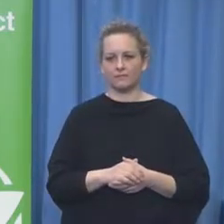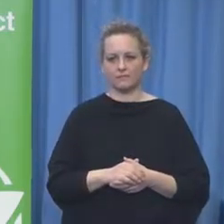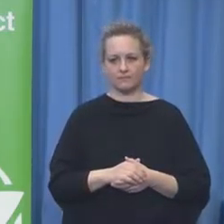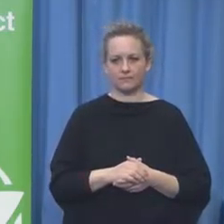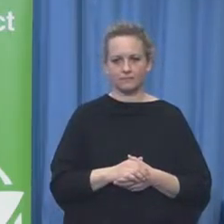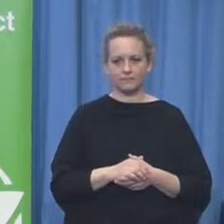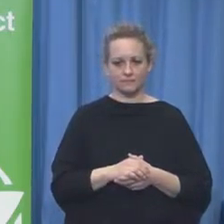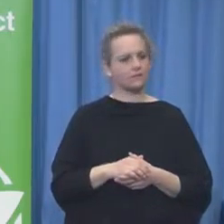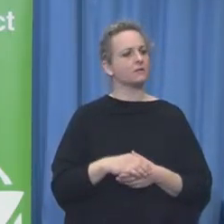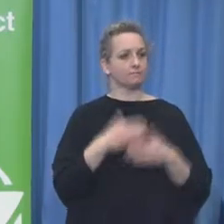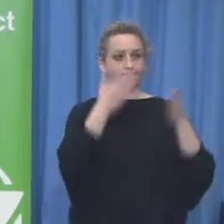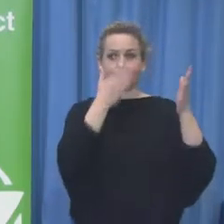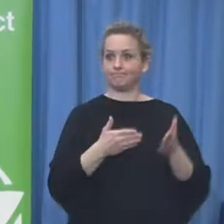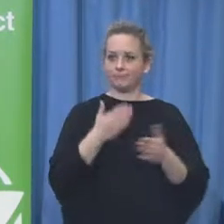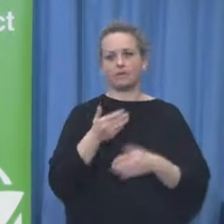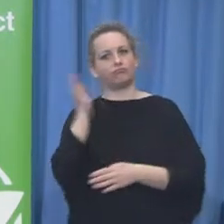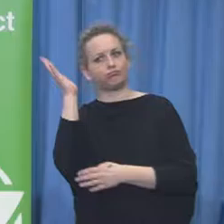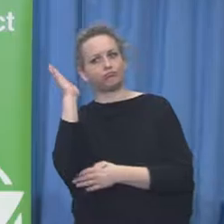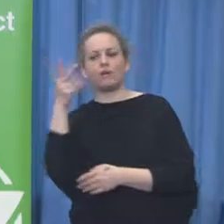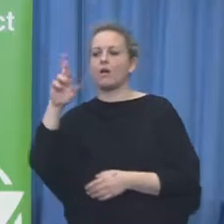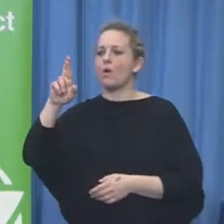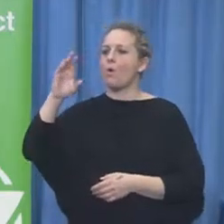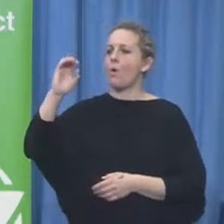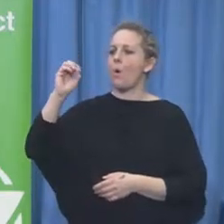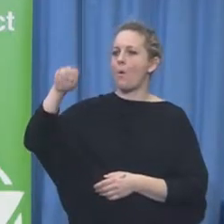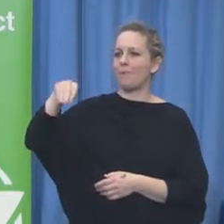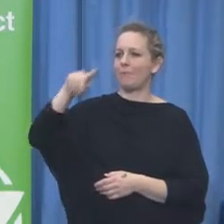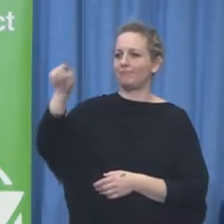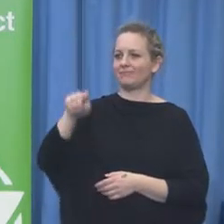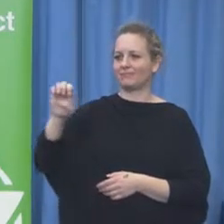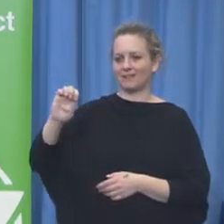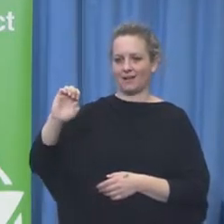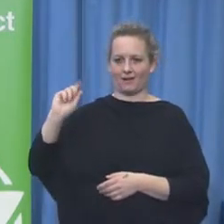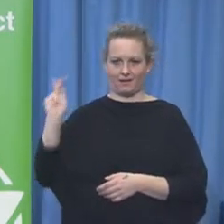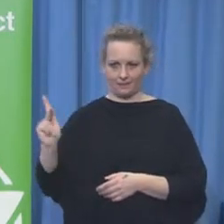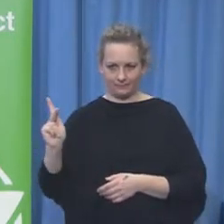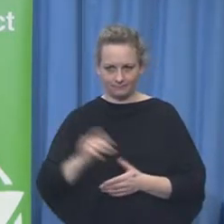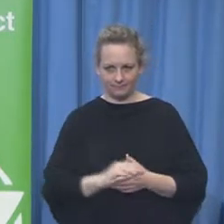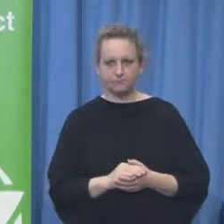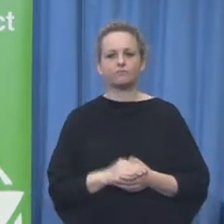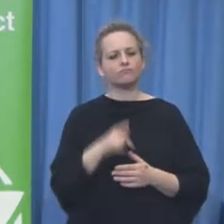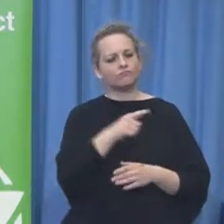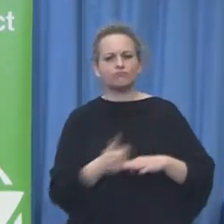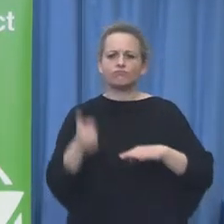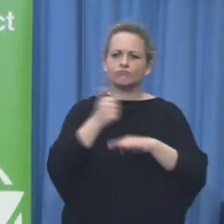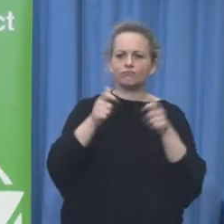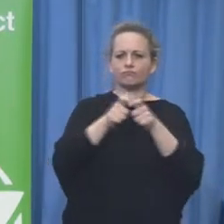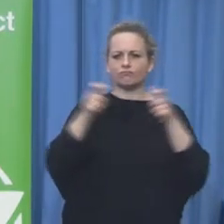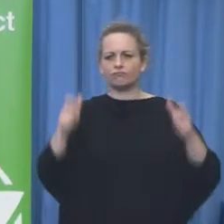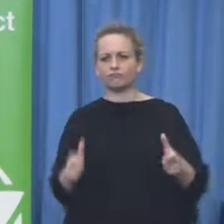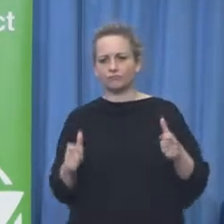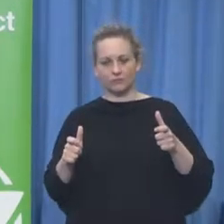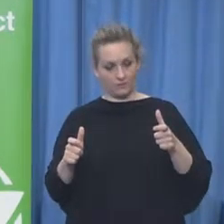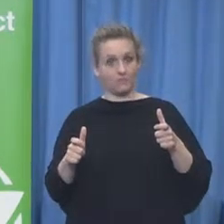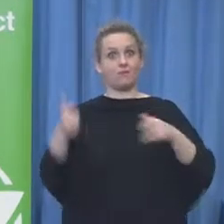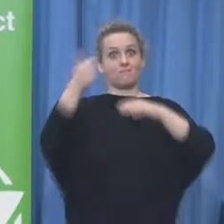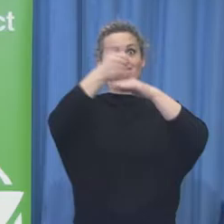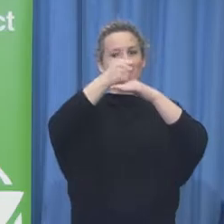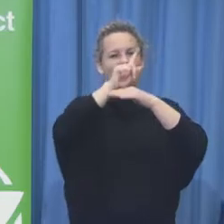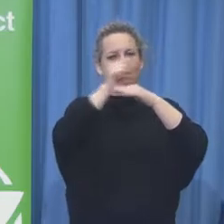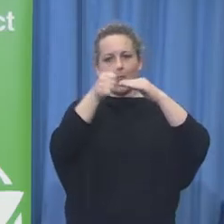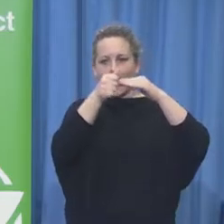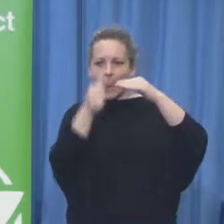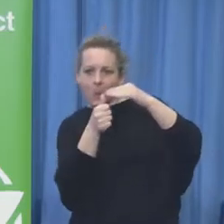of us who were in the business room yesterday, Patrick got up and spoke. First of all, he is a brilliant speaker, so you're just going to really enjoy this.